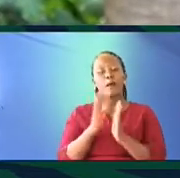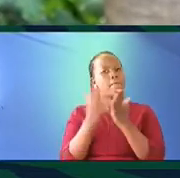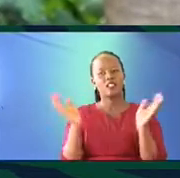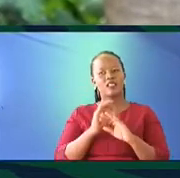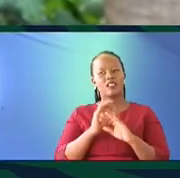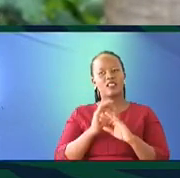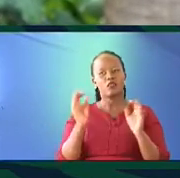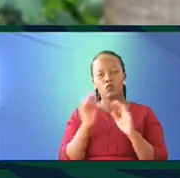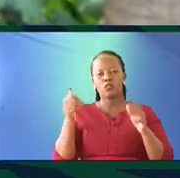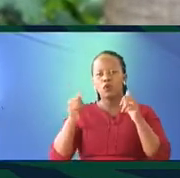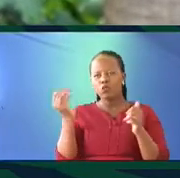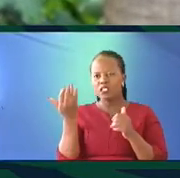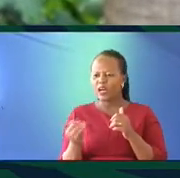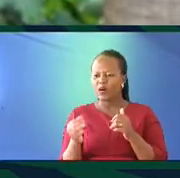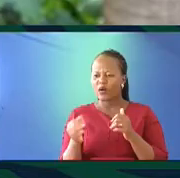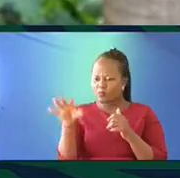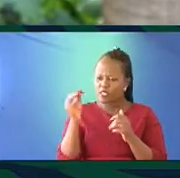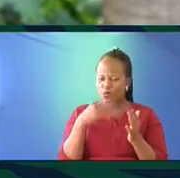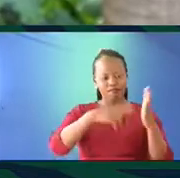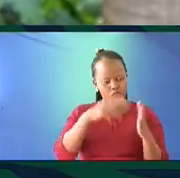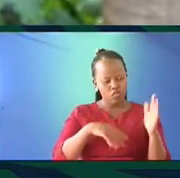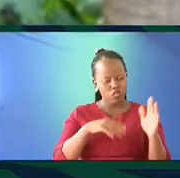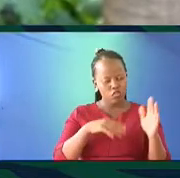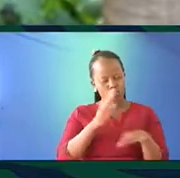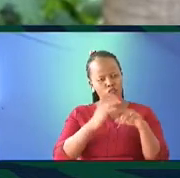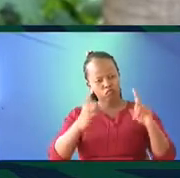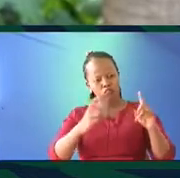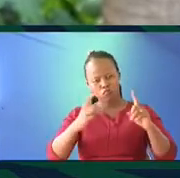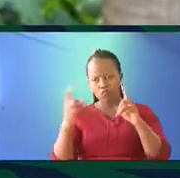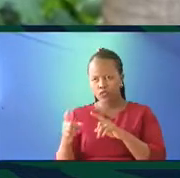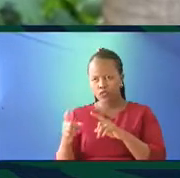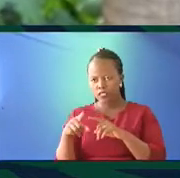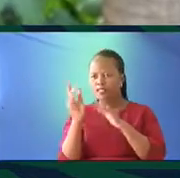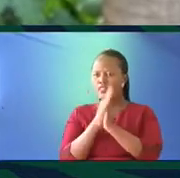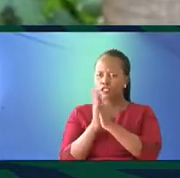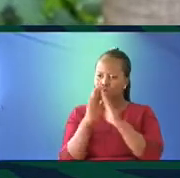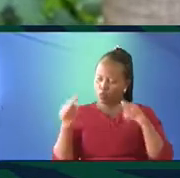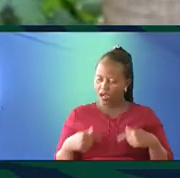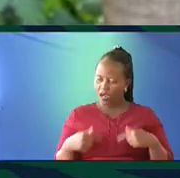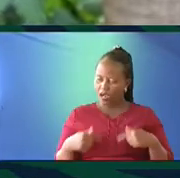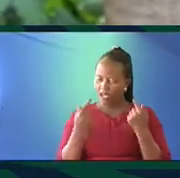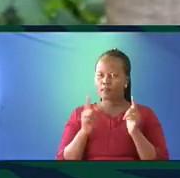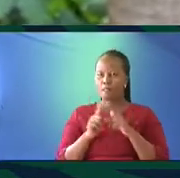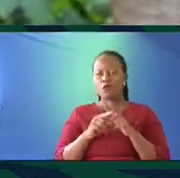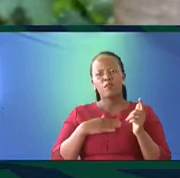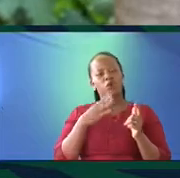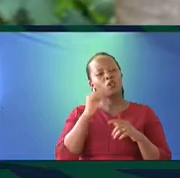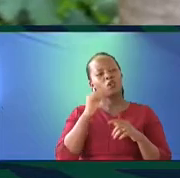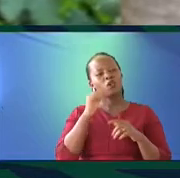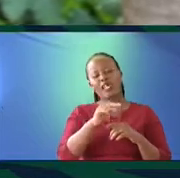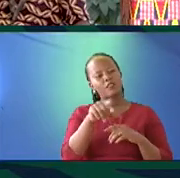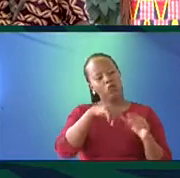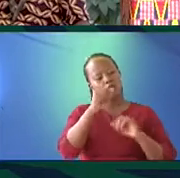You know the one your child picks up and wants to read? They're good pictures. These are the stories of us, and I want to ask what we are